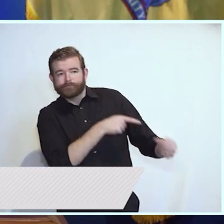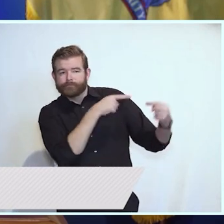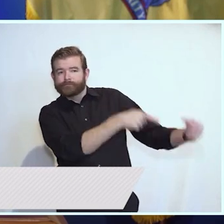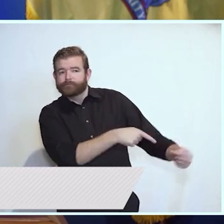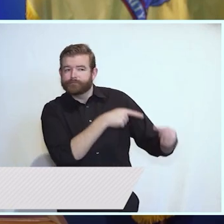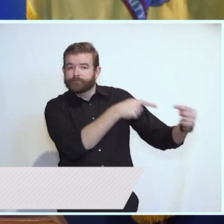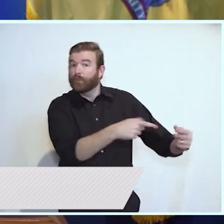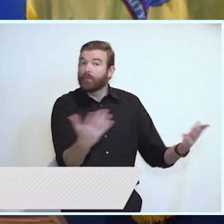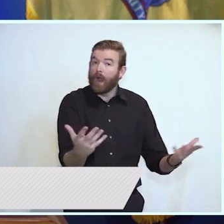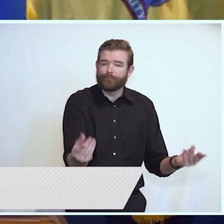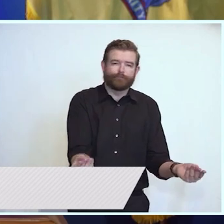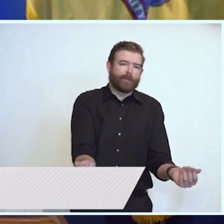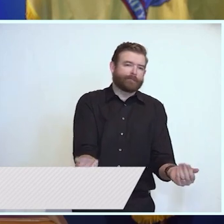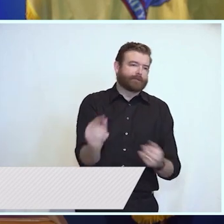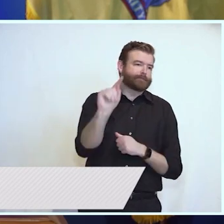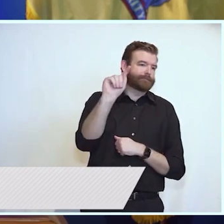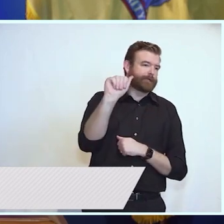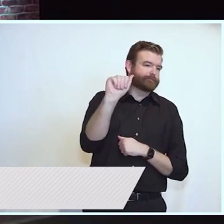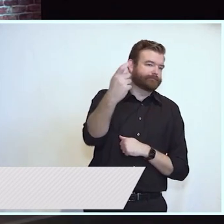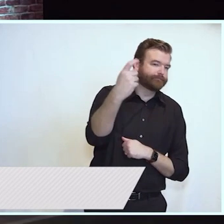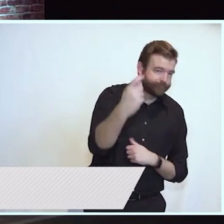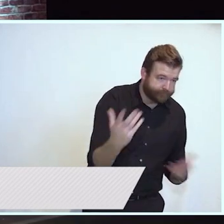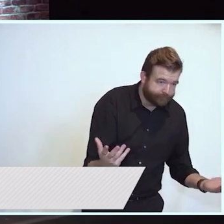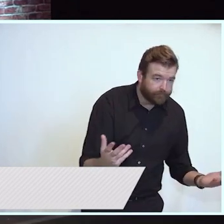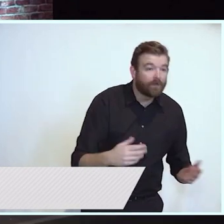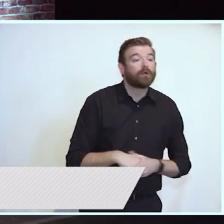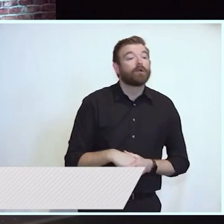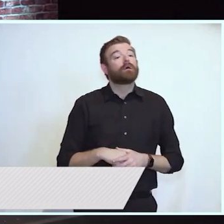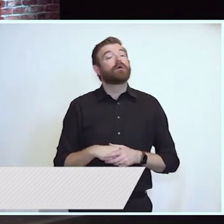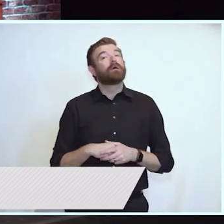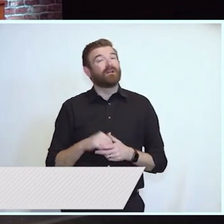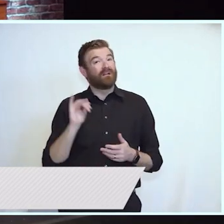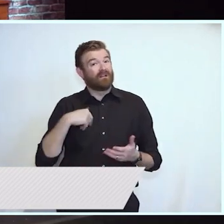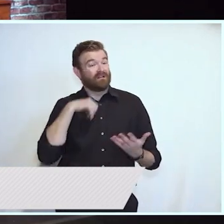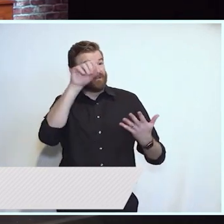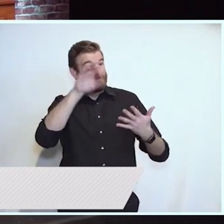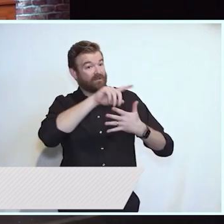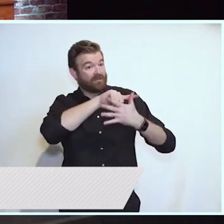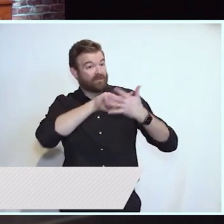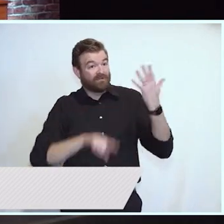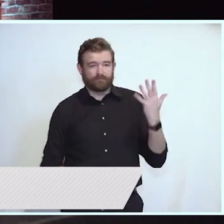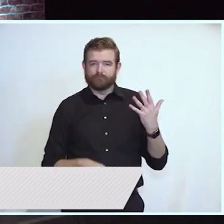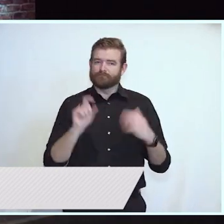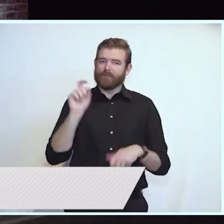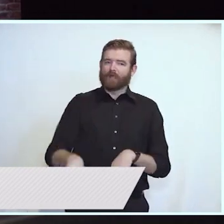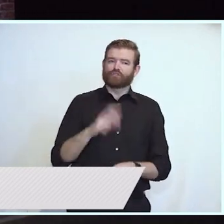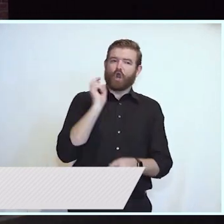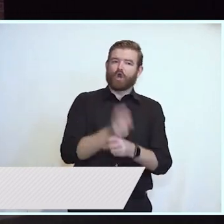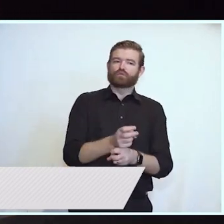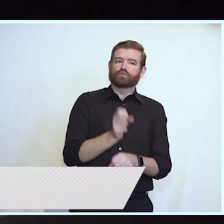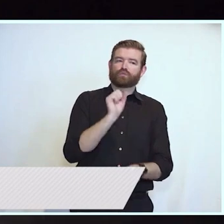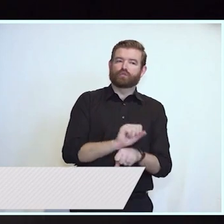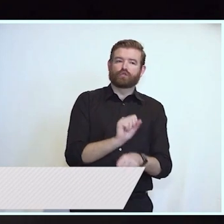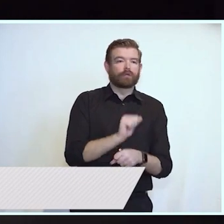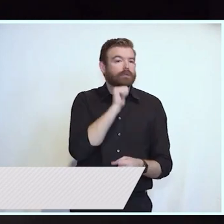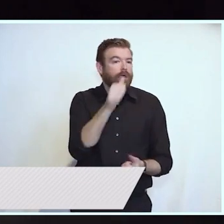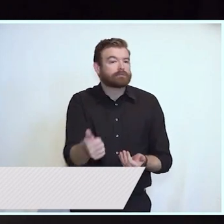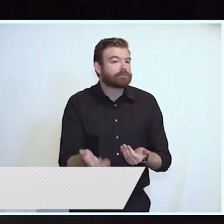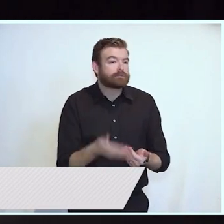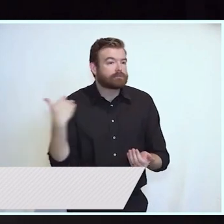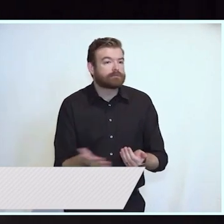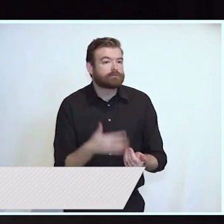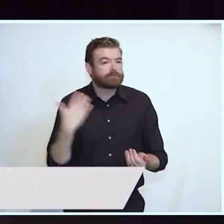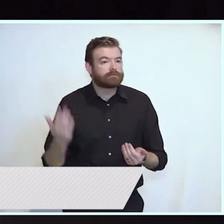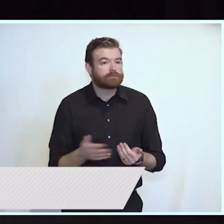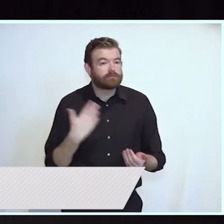too long property taxes. Getting these things done will require hard work but it is not insurmountable.